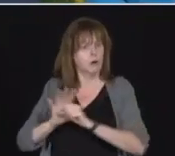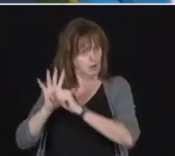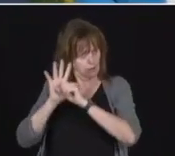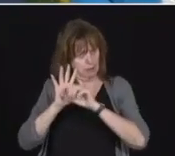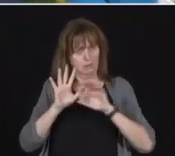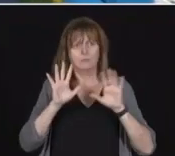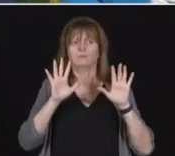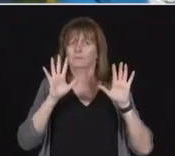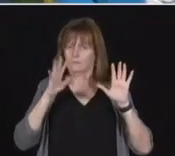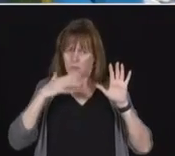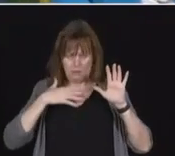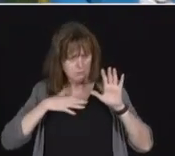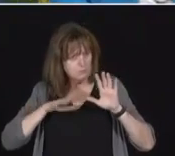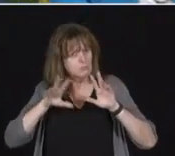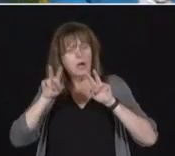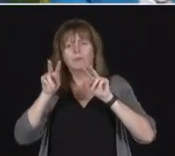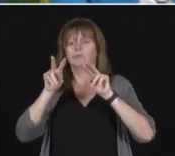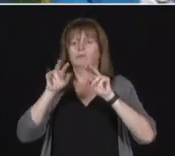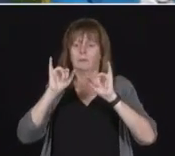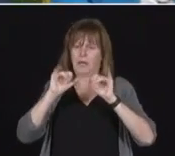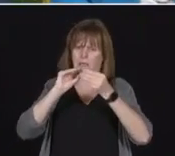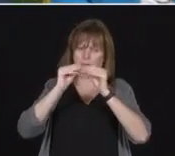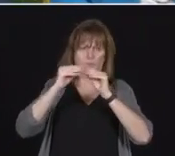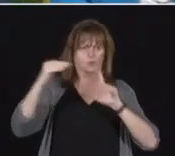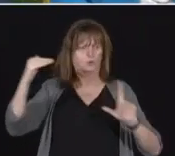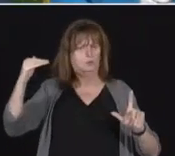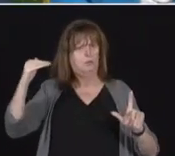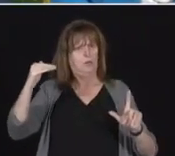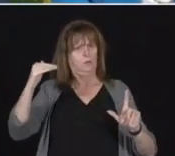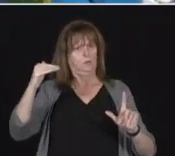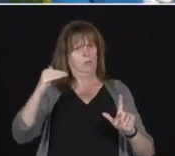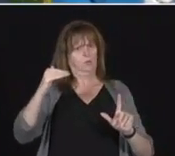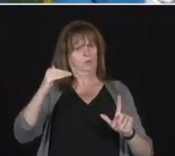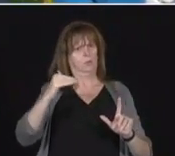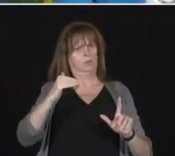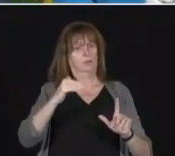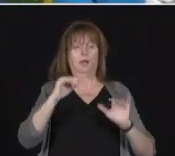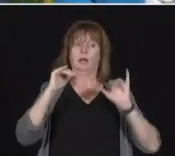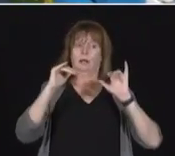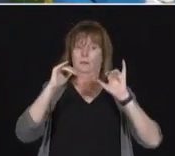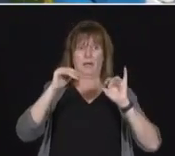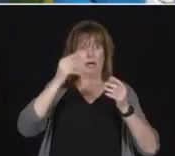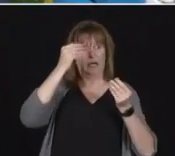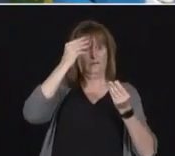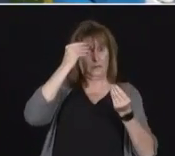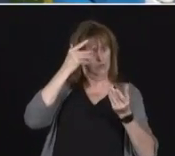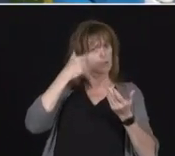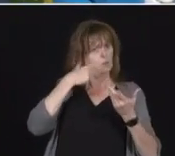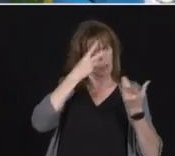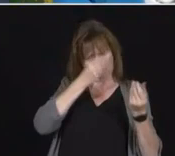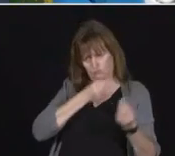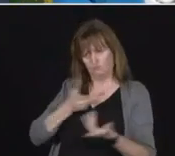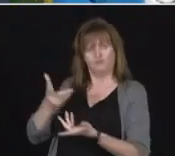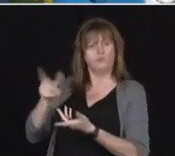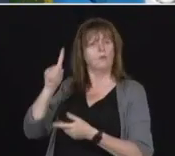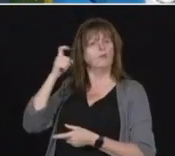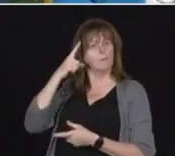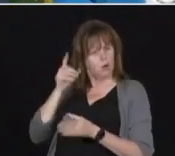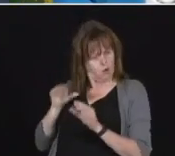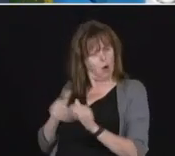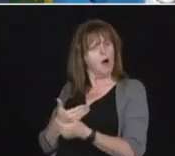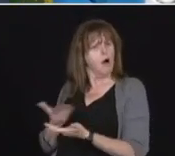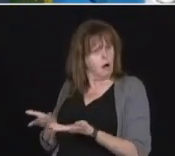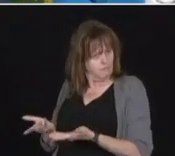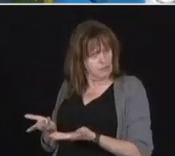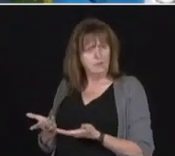numbers. This information is of course to communicate it to the premier's office. And we're looking at where there might be